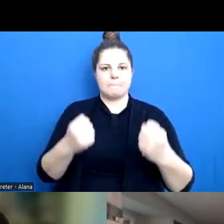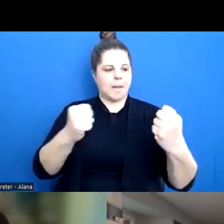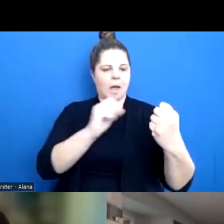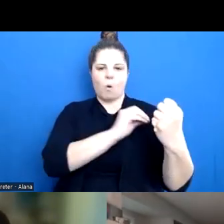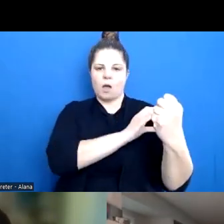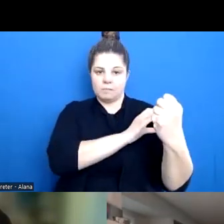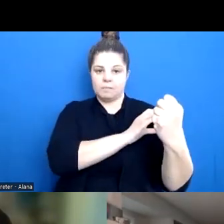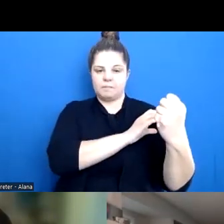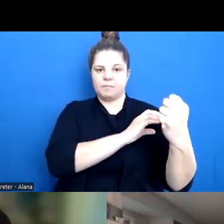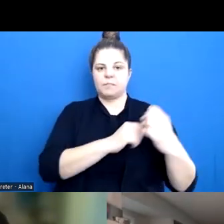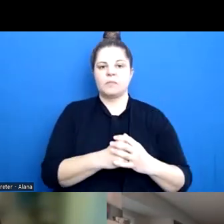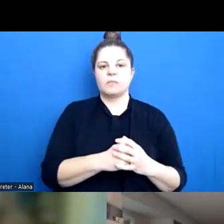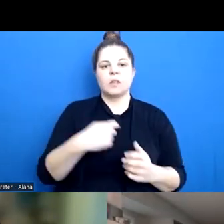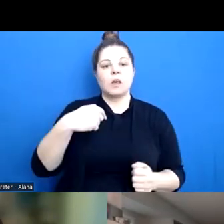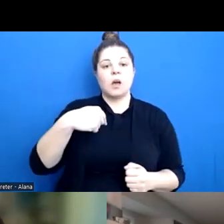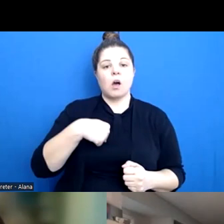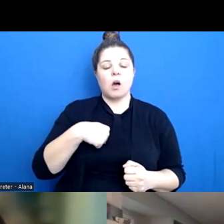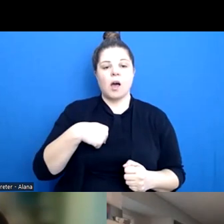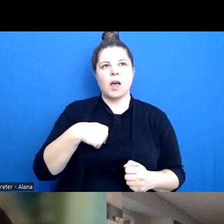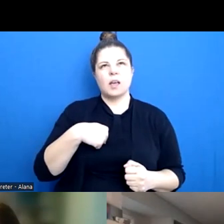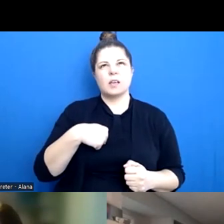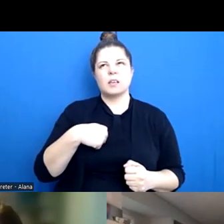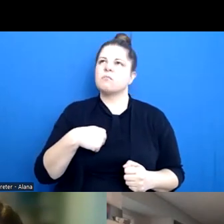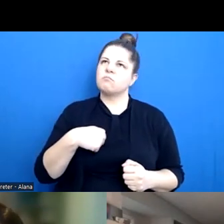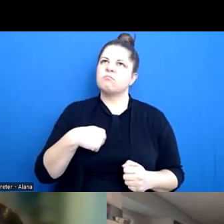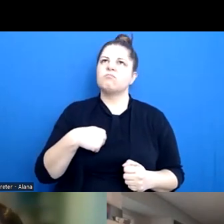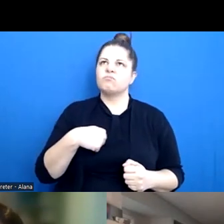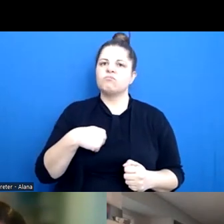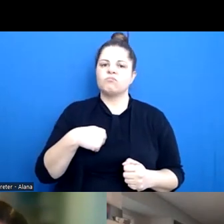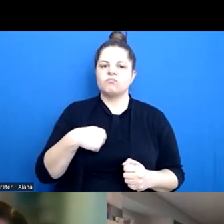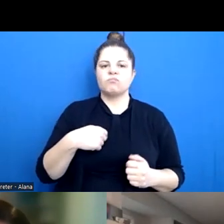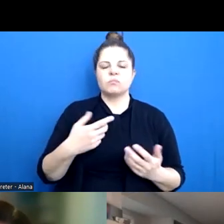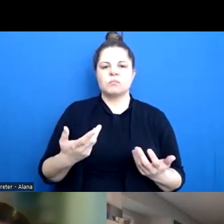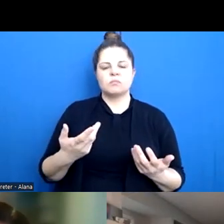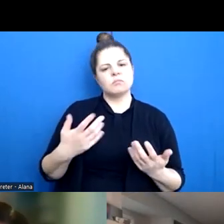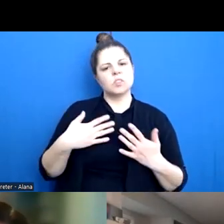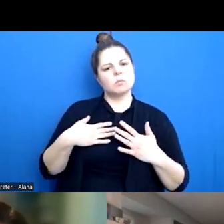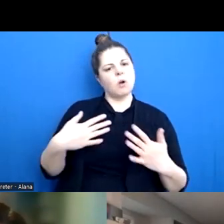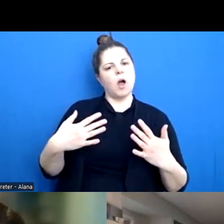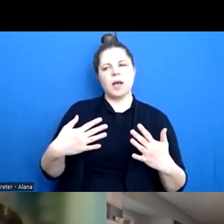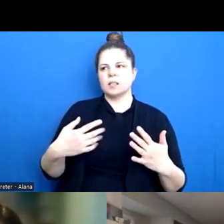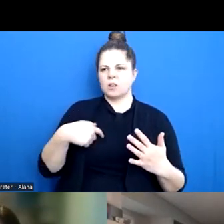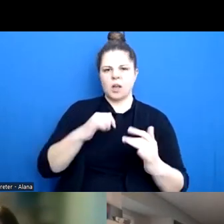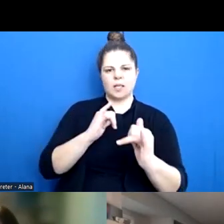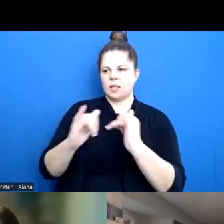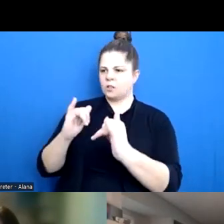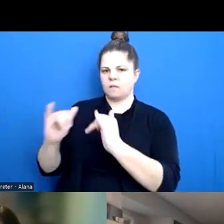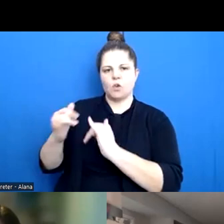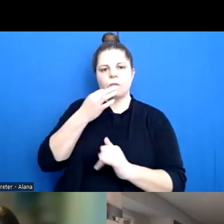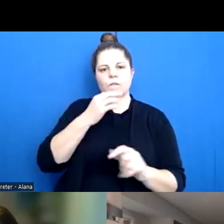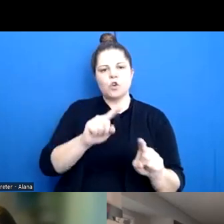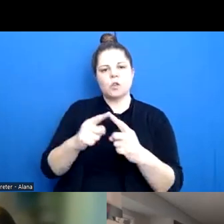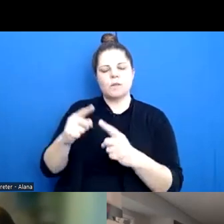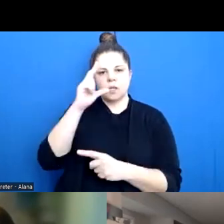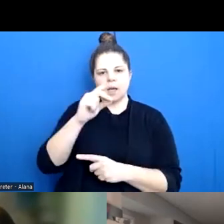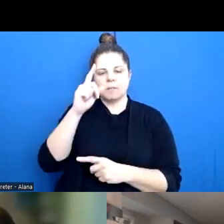was probably surprised in several of the interviews that I did with young people for